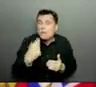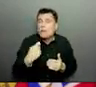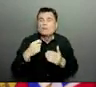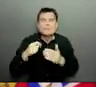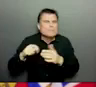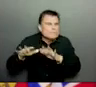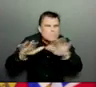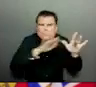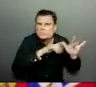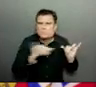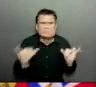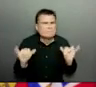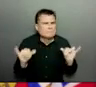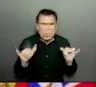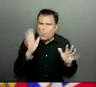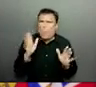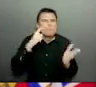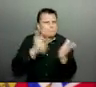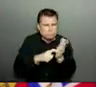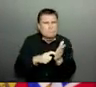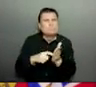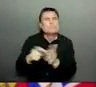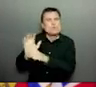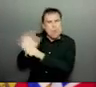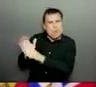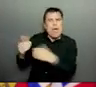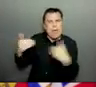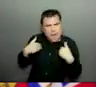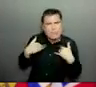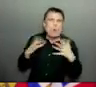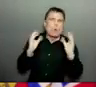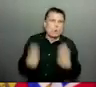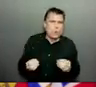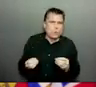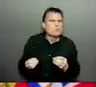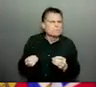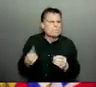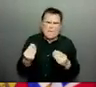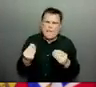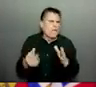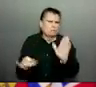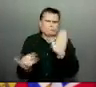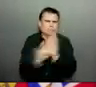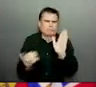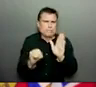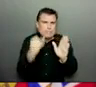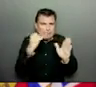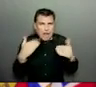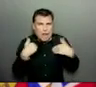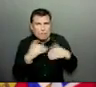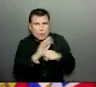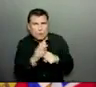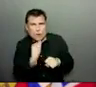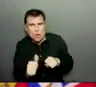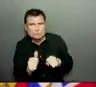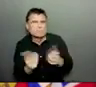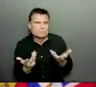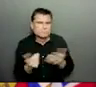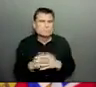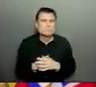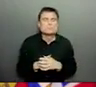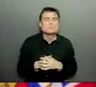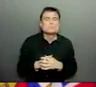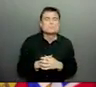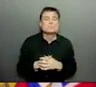As we all know, COVID-19 spreads quickly. But shows up slowly. It can take days or weeks to